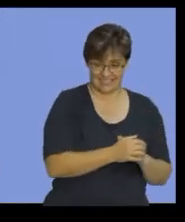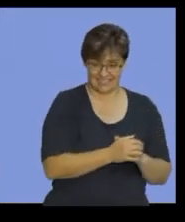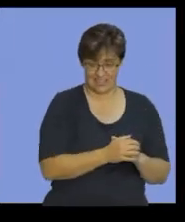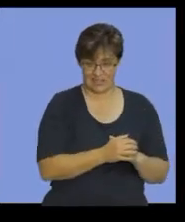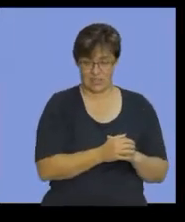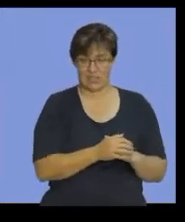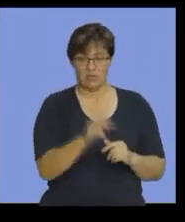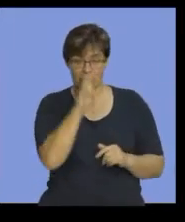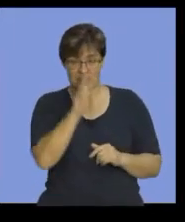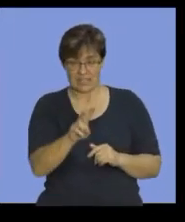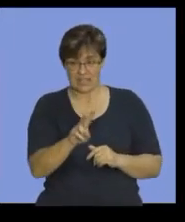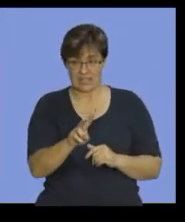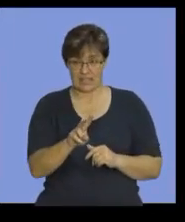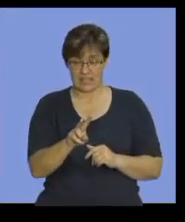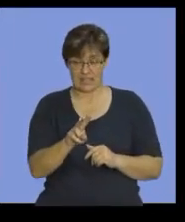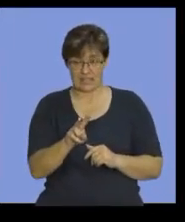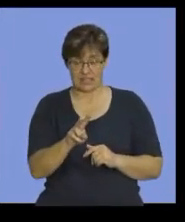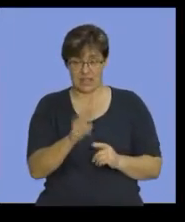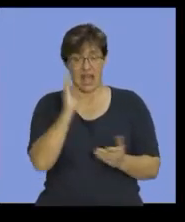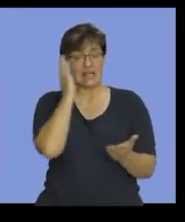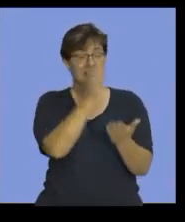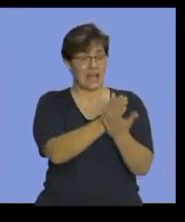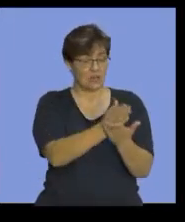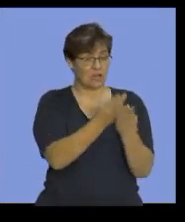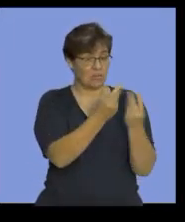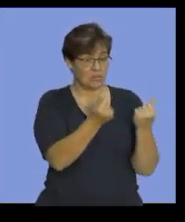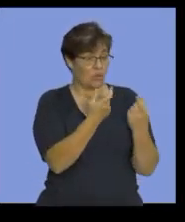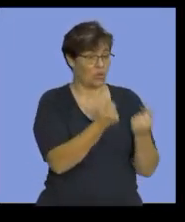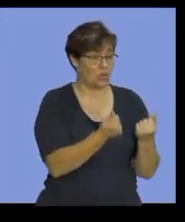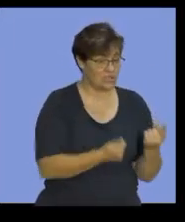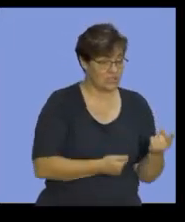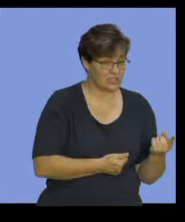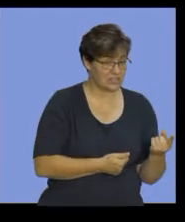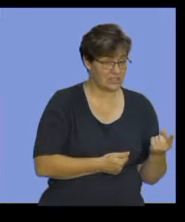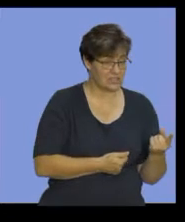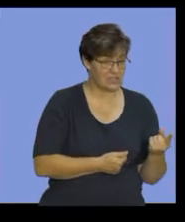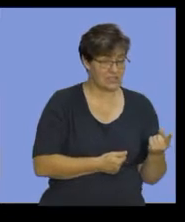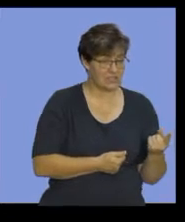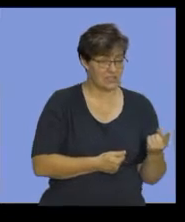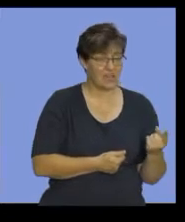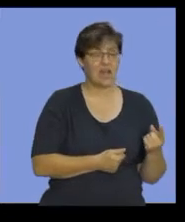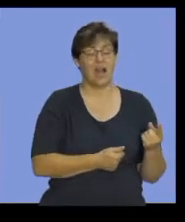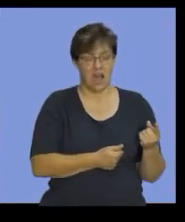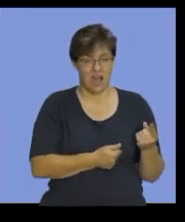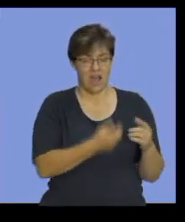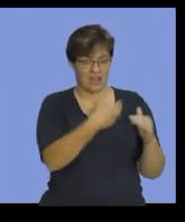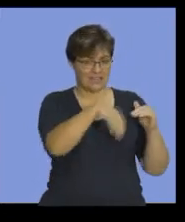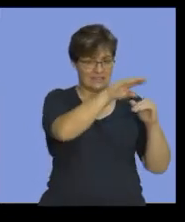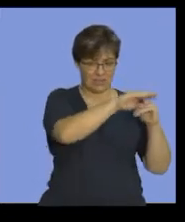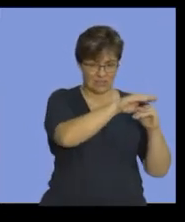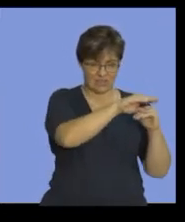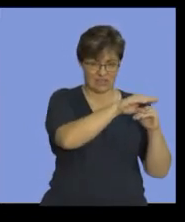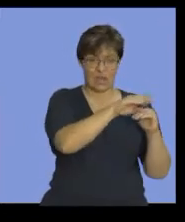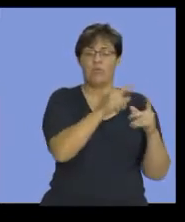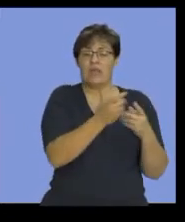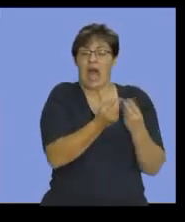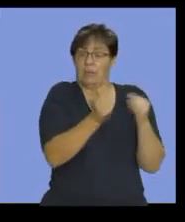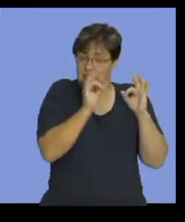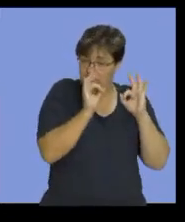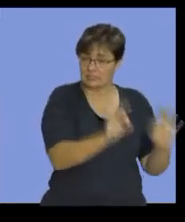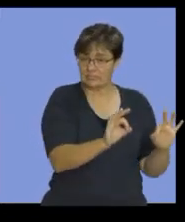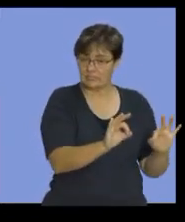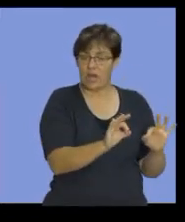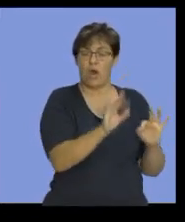we go. can you see, direct material cost is then debited with the actual amount